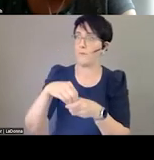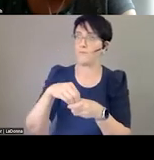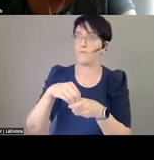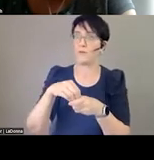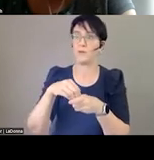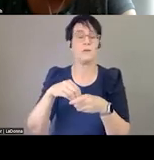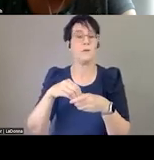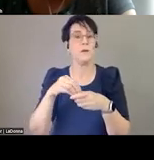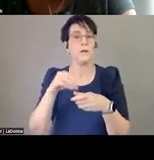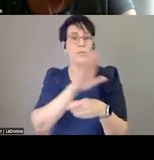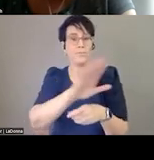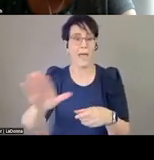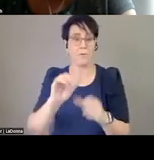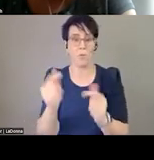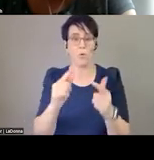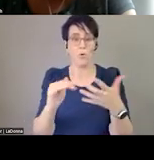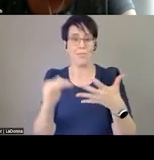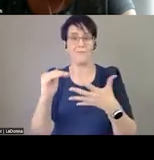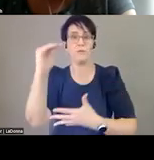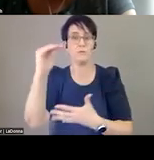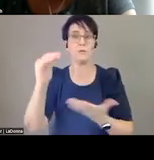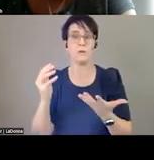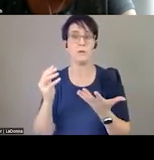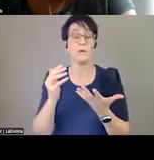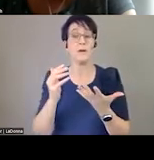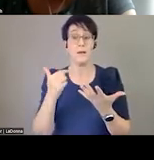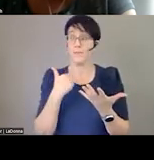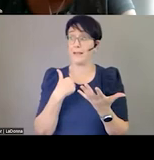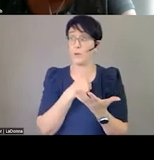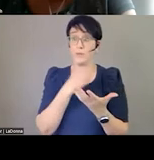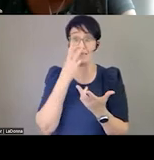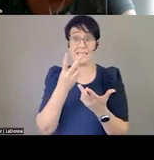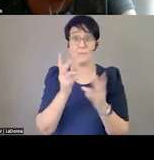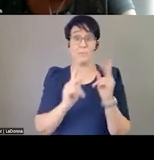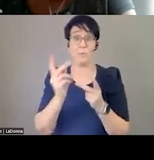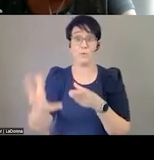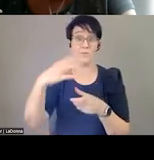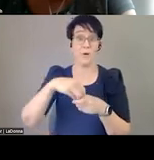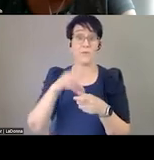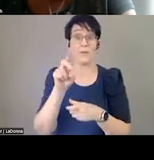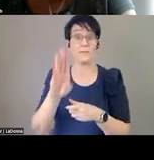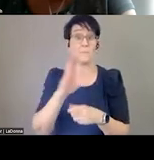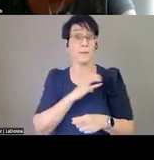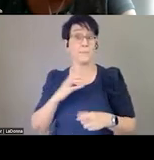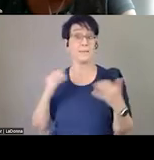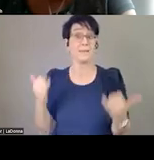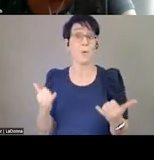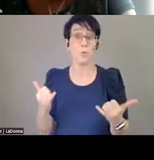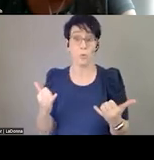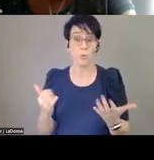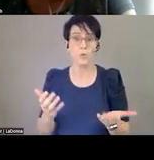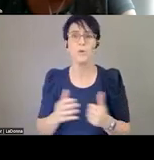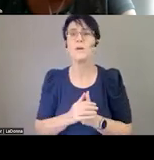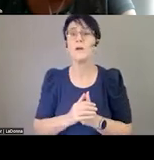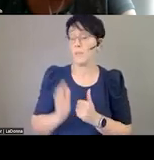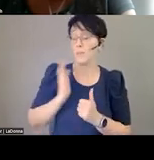appreciate that I'm here on the subcommittee because of that. I also know that they passed a bill,